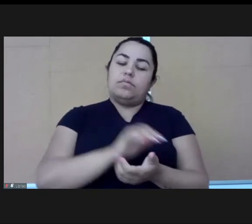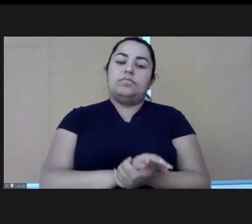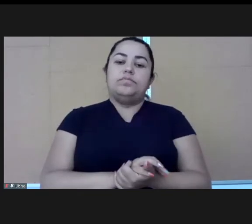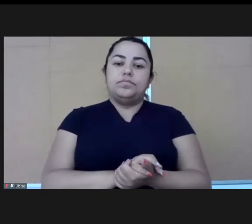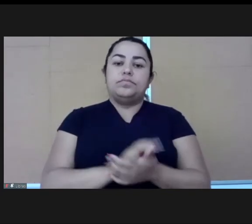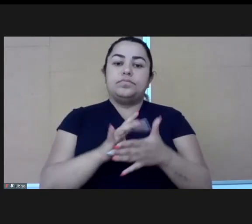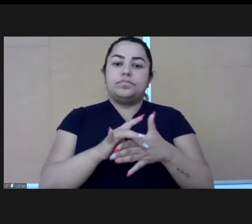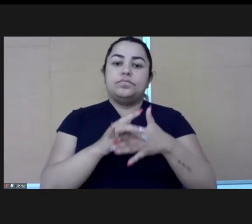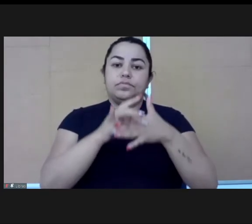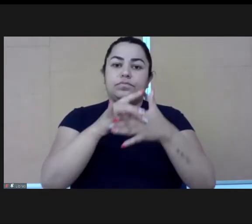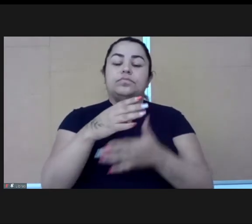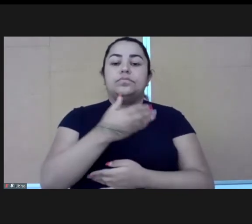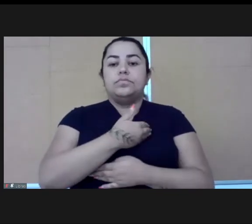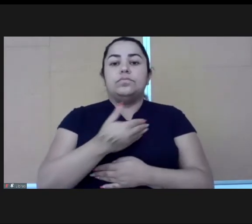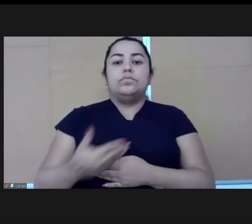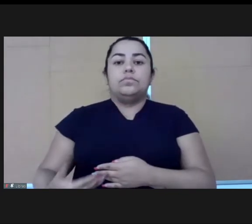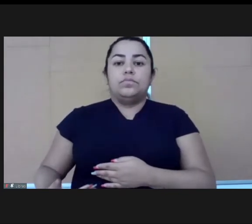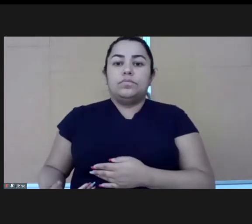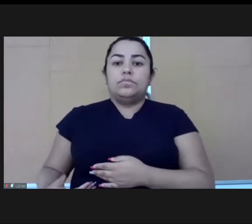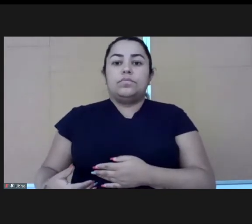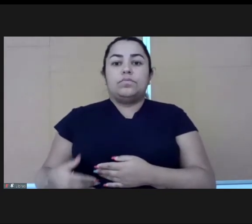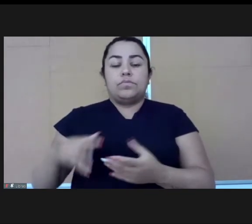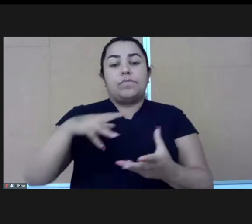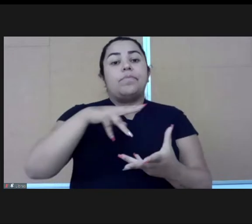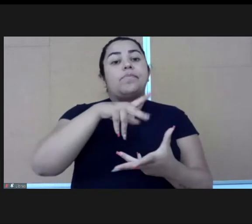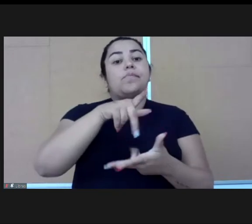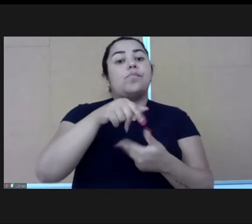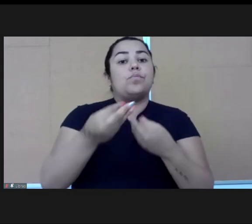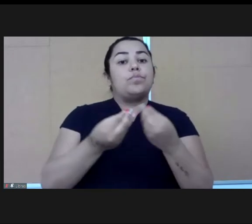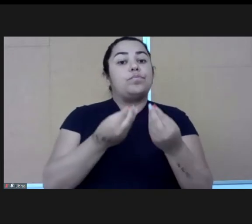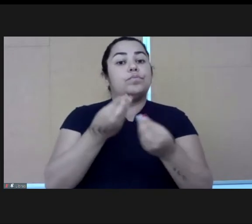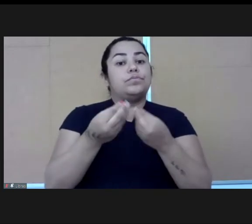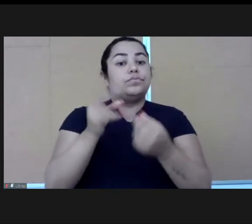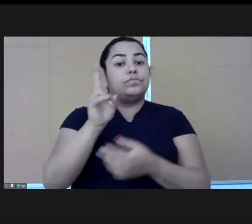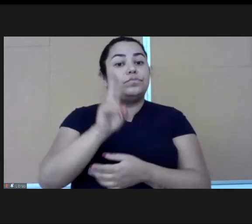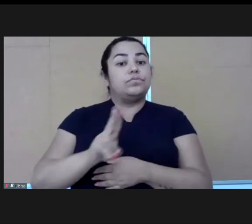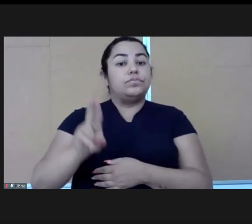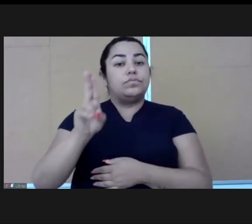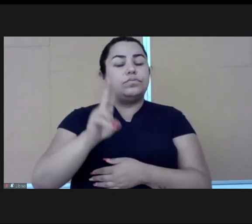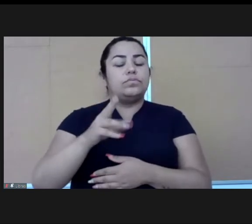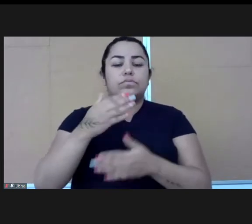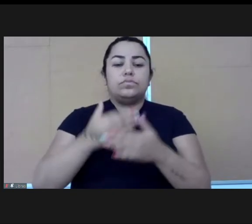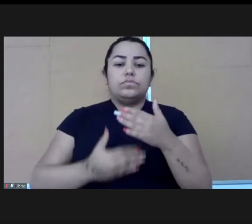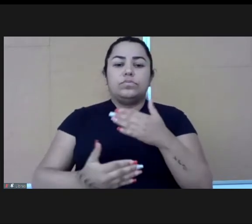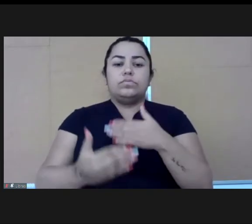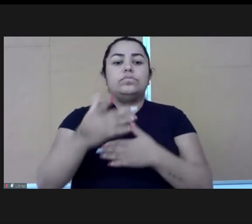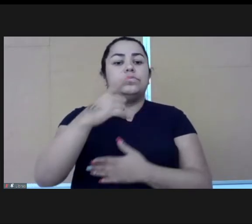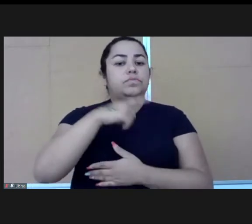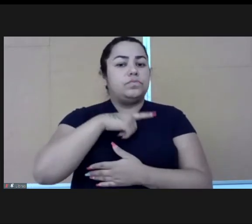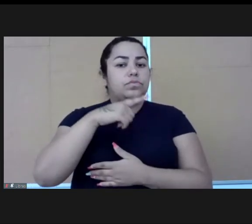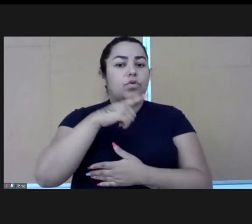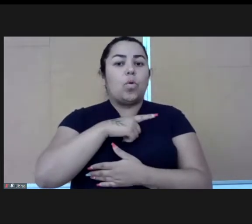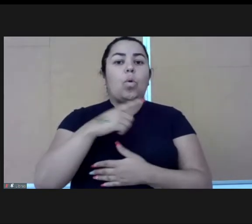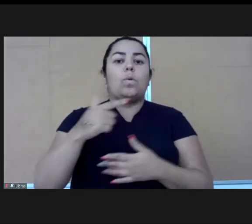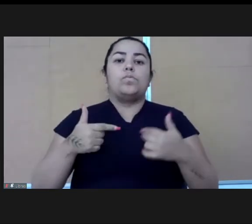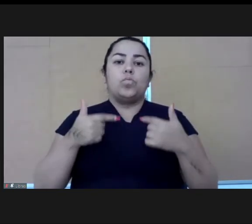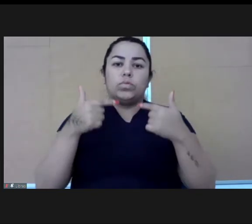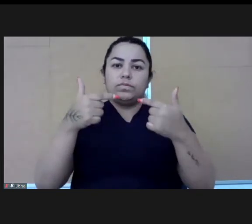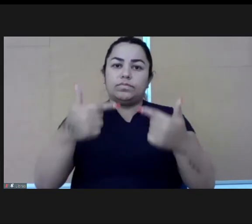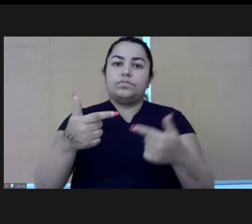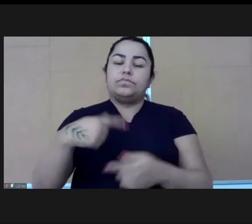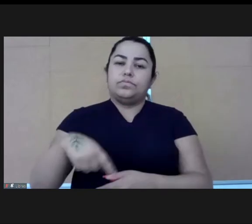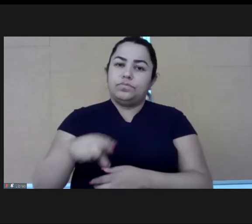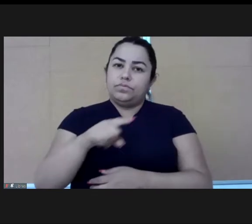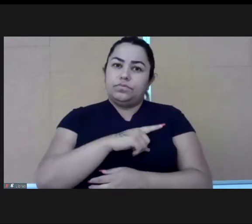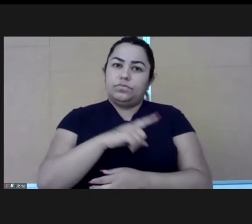How are you using what you have, the ideas you have, the challenges you've got, and building them in a very